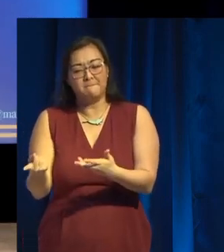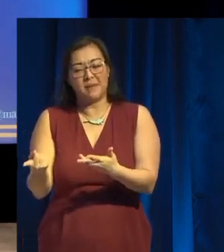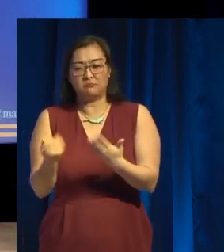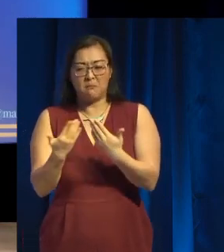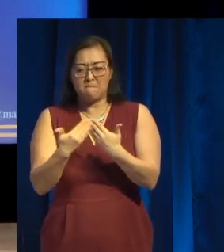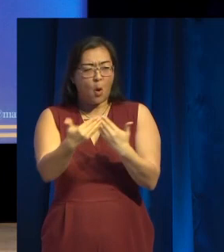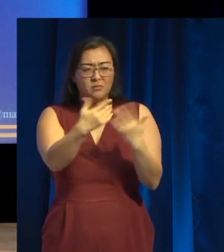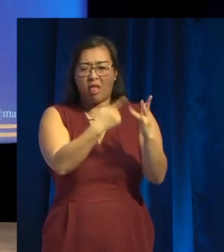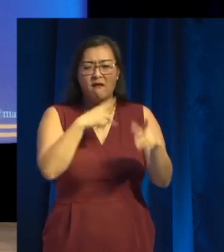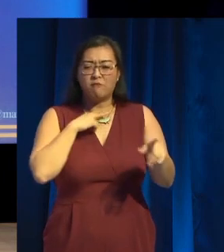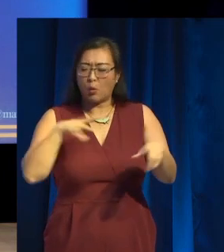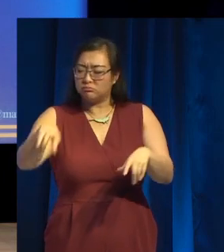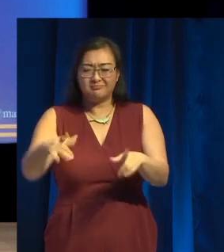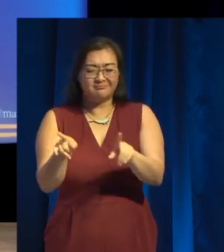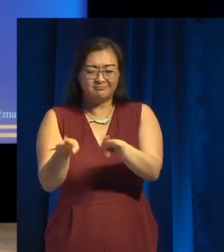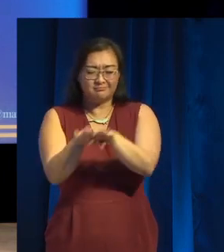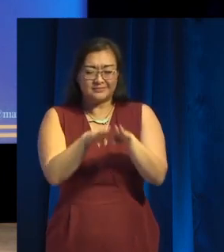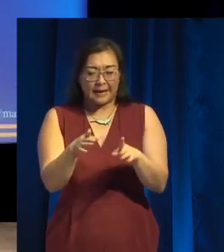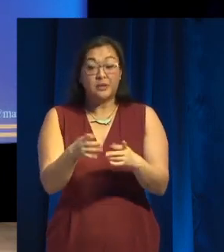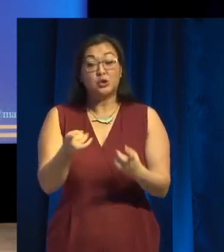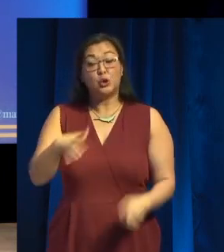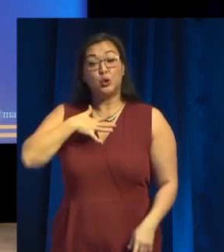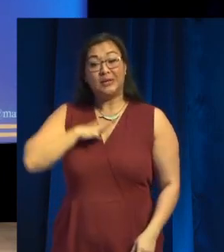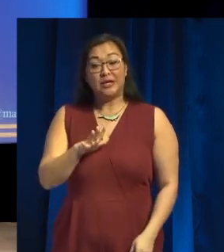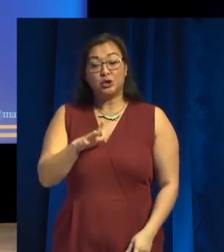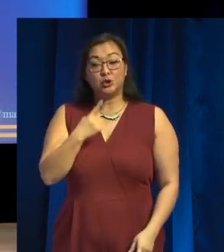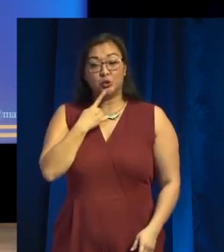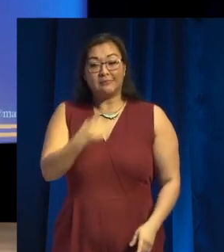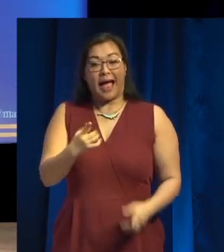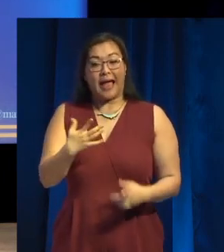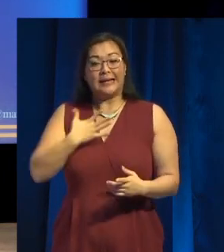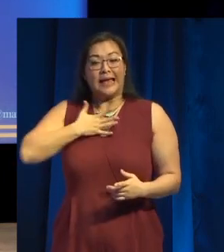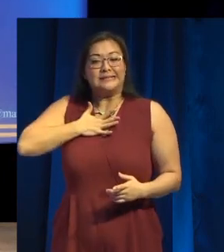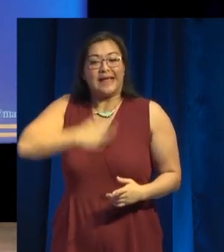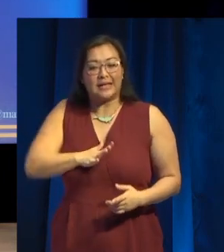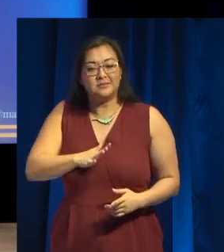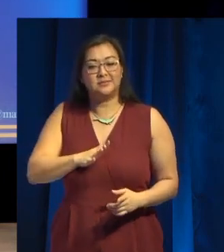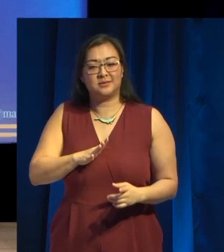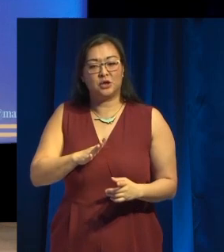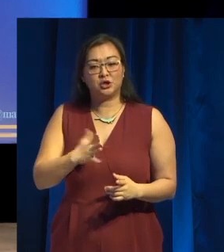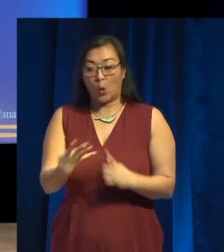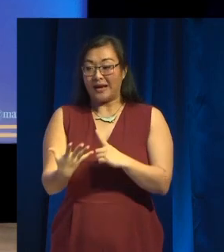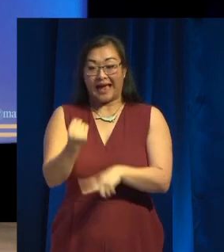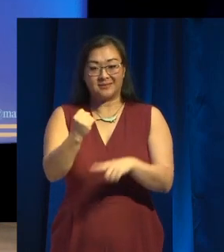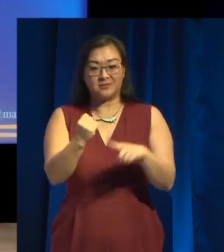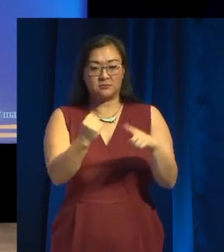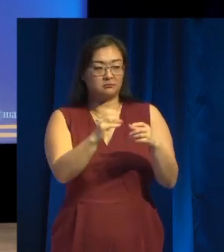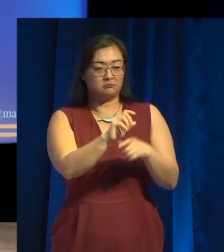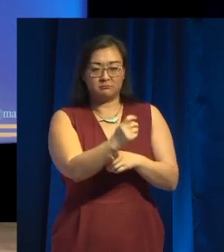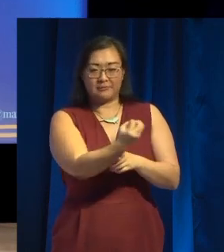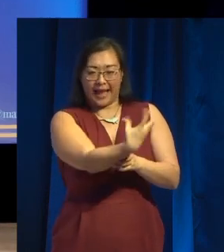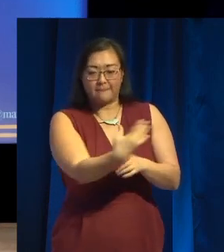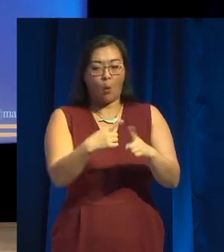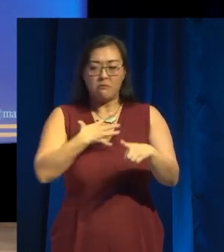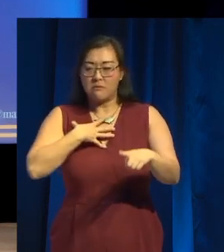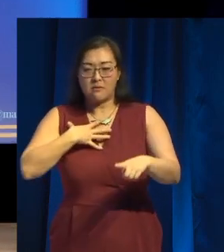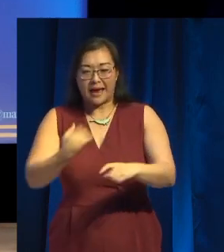So, you have to specify an intent to the Alexa system. So, get lamp or get an item, for example. The intent is, I wish